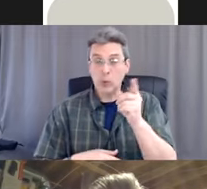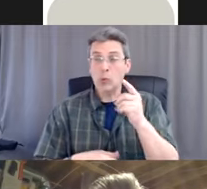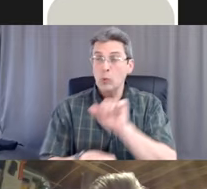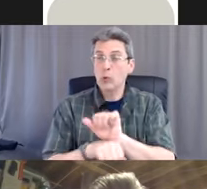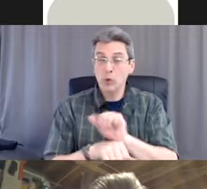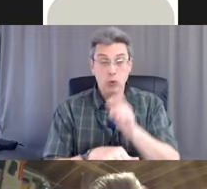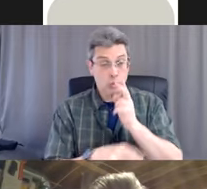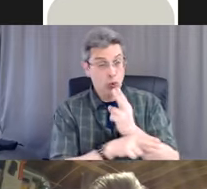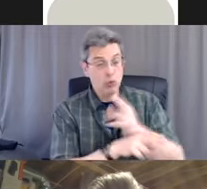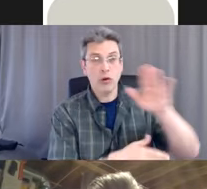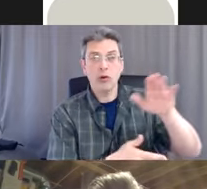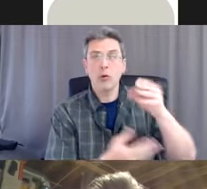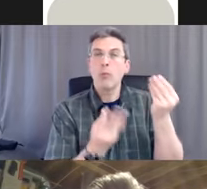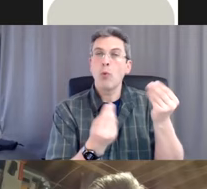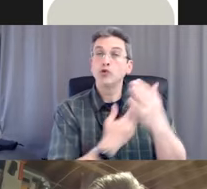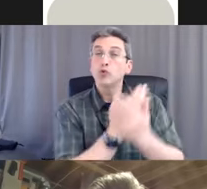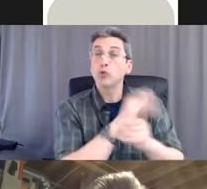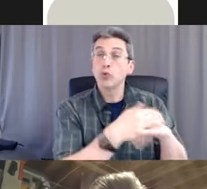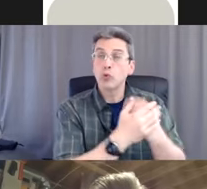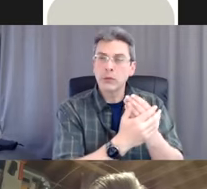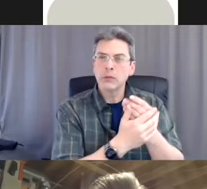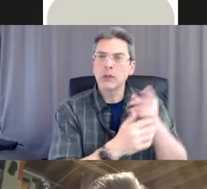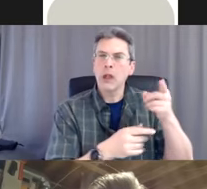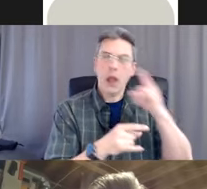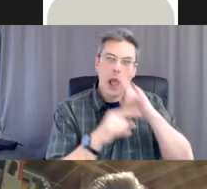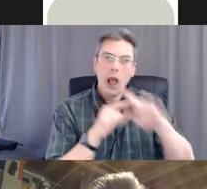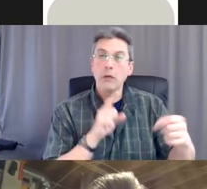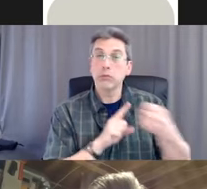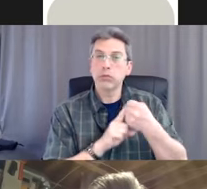will help you out with proper stuff that won't hurt you.